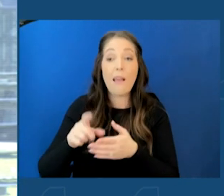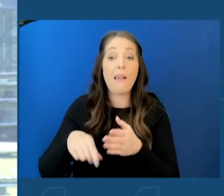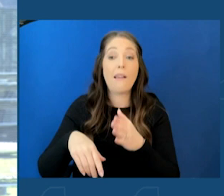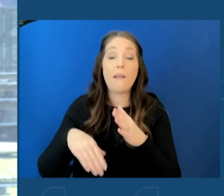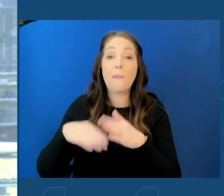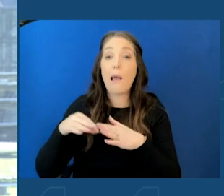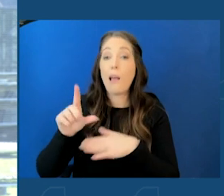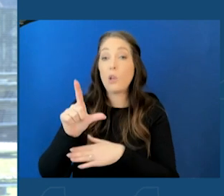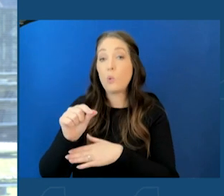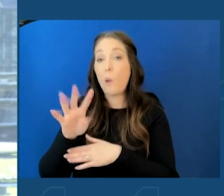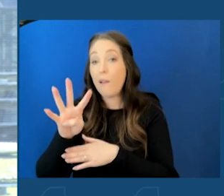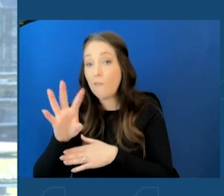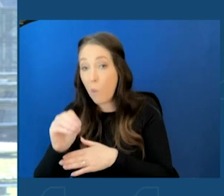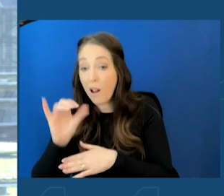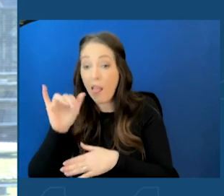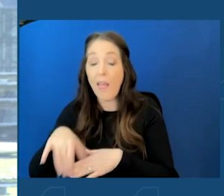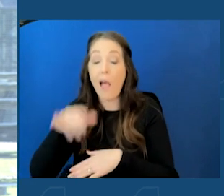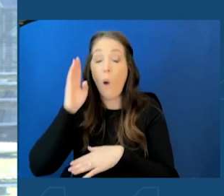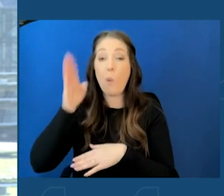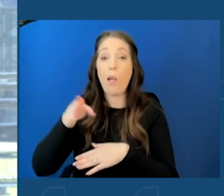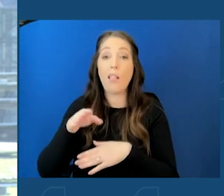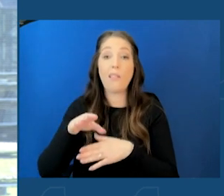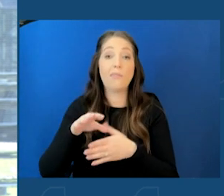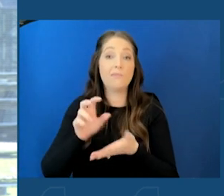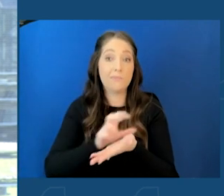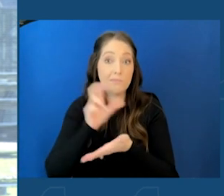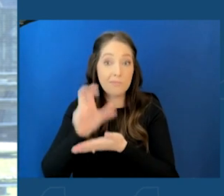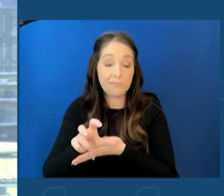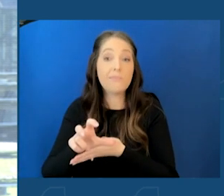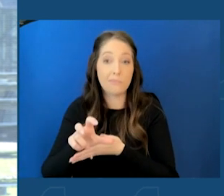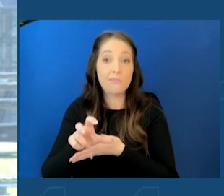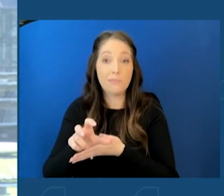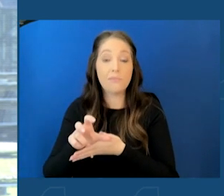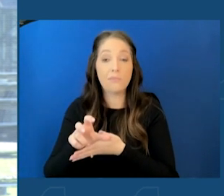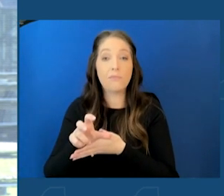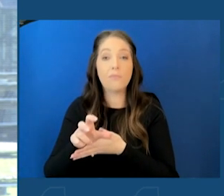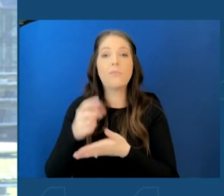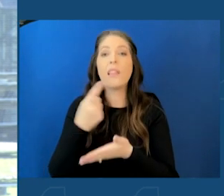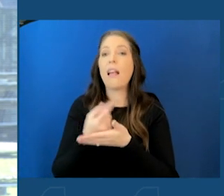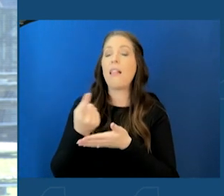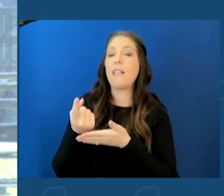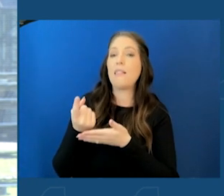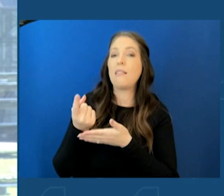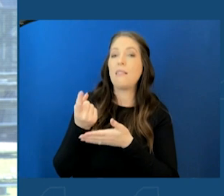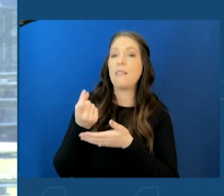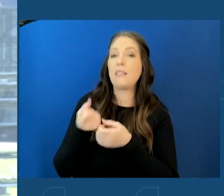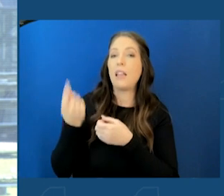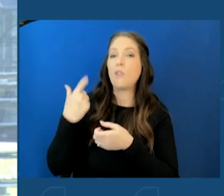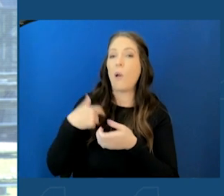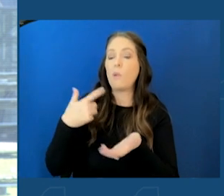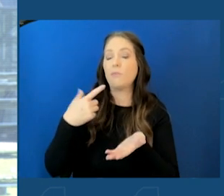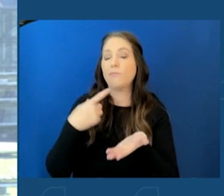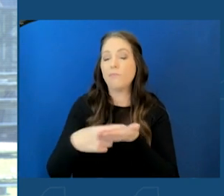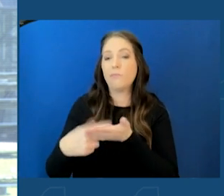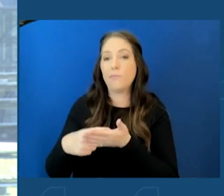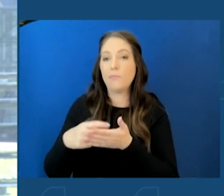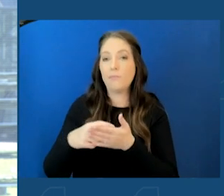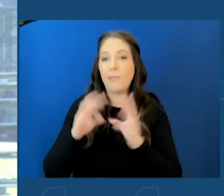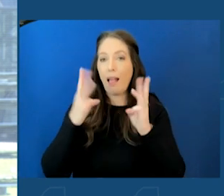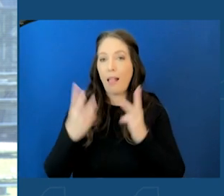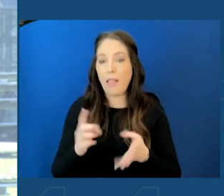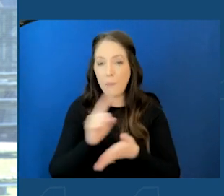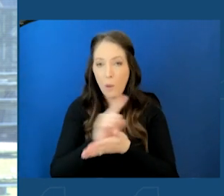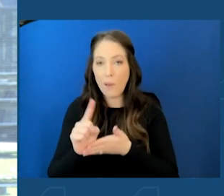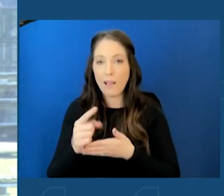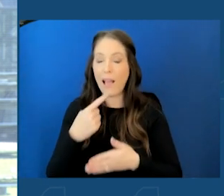in investment. Last, I mentioned that last week I was here to talk about Climate Week and I stood here and said, we're going big. My